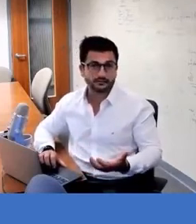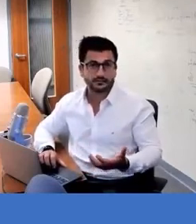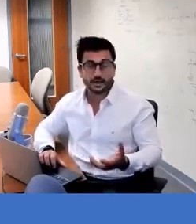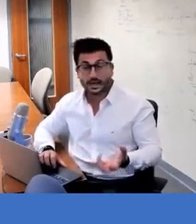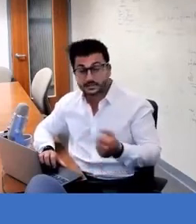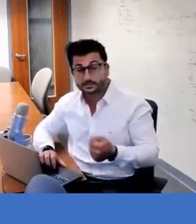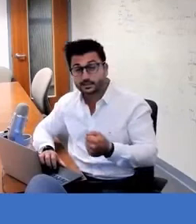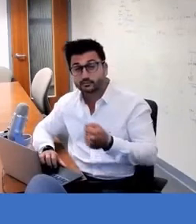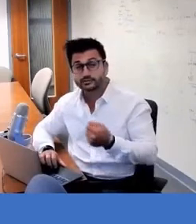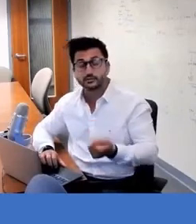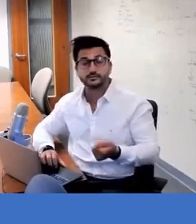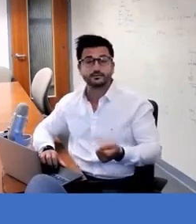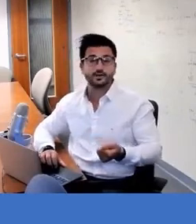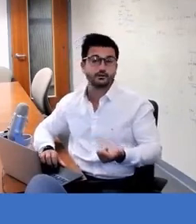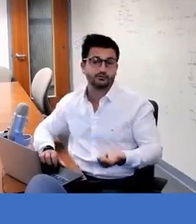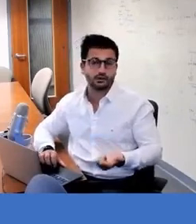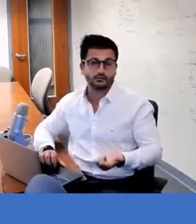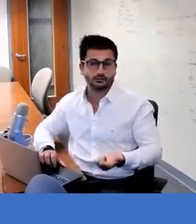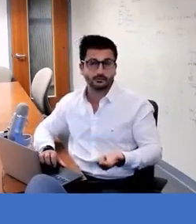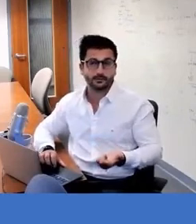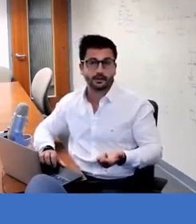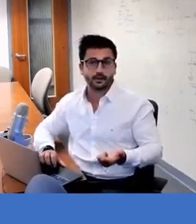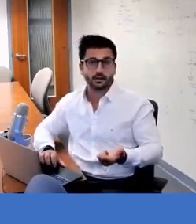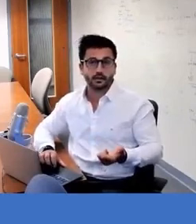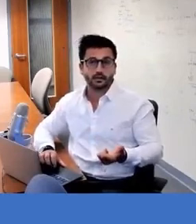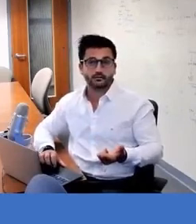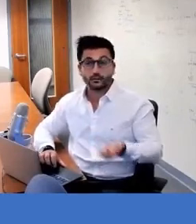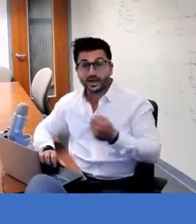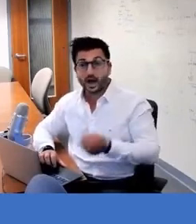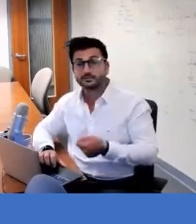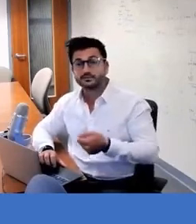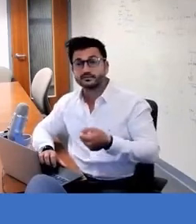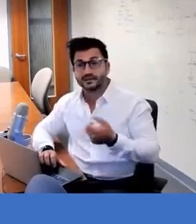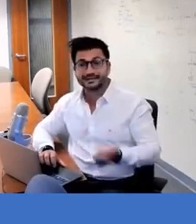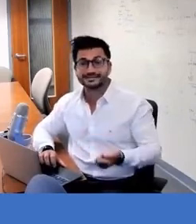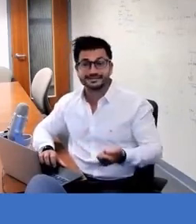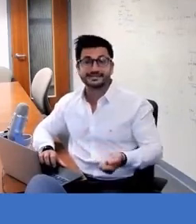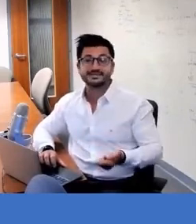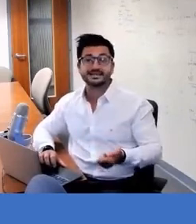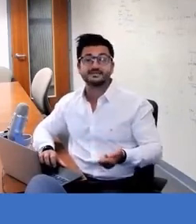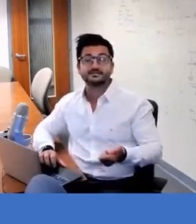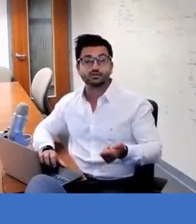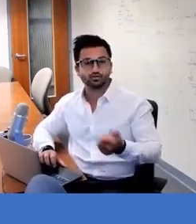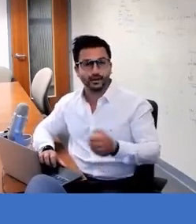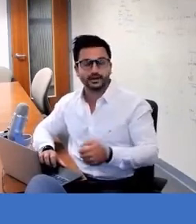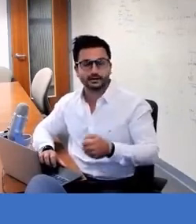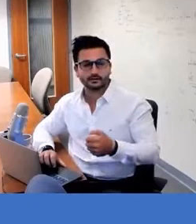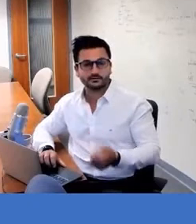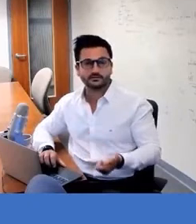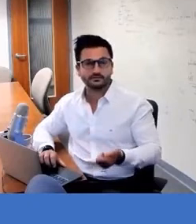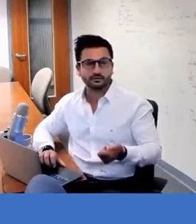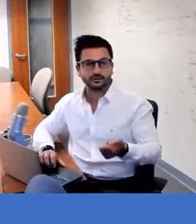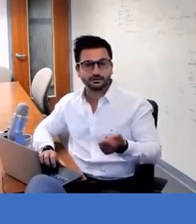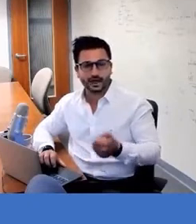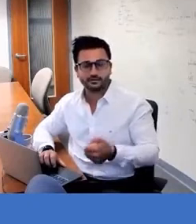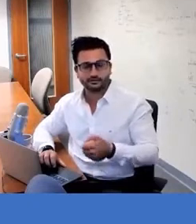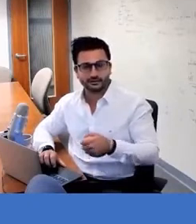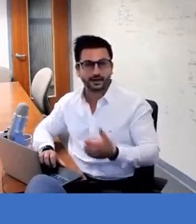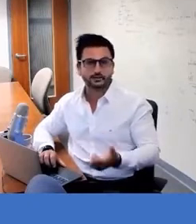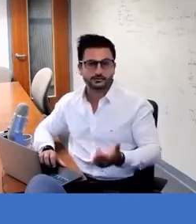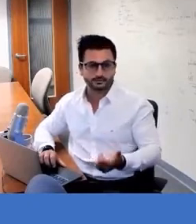cases end up being resolved through negotiation. So when it comes to selecting data sets for training artificial